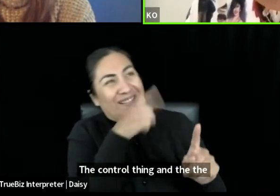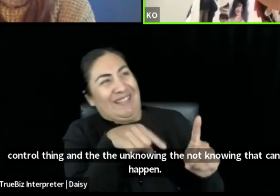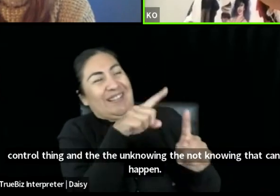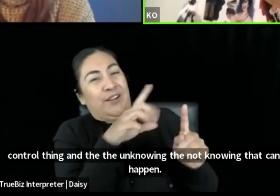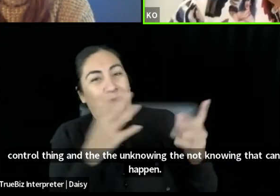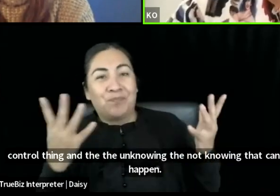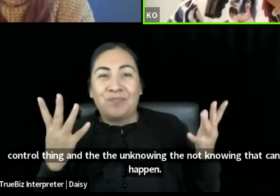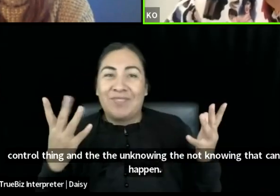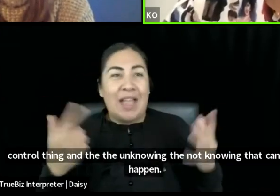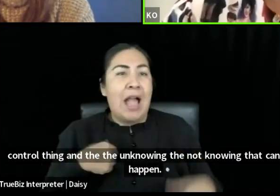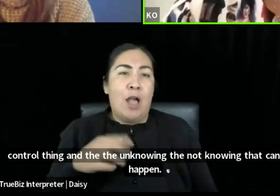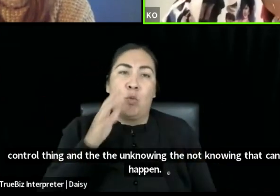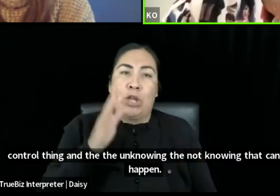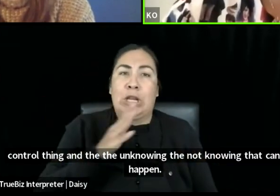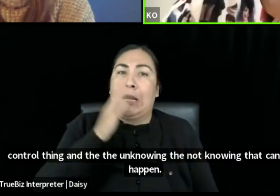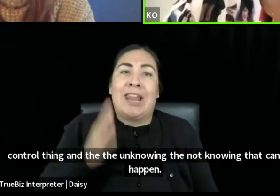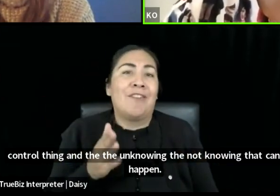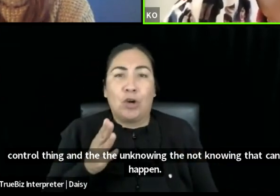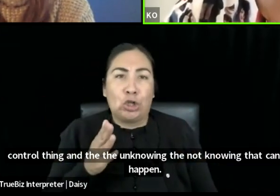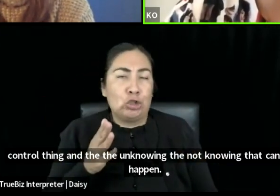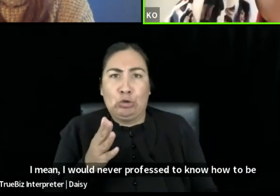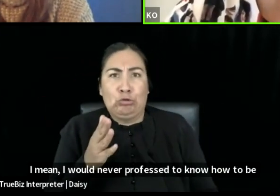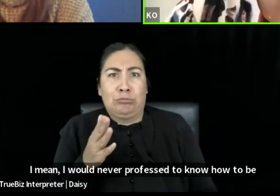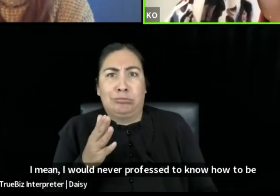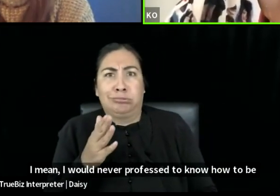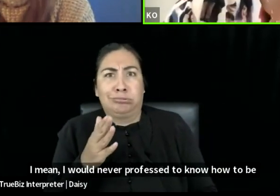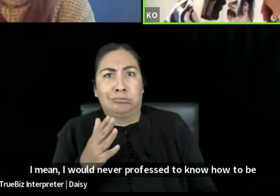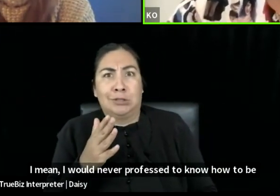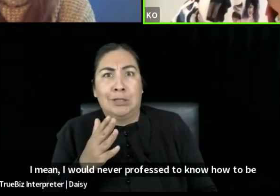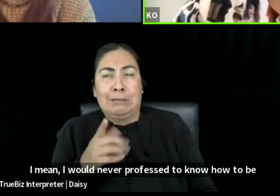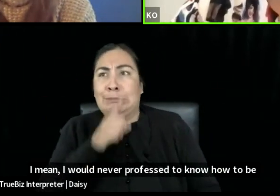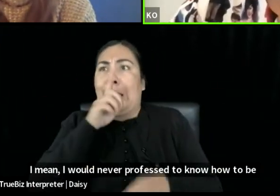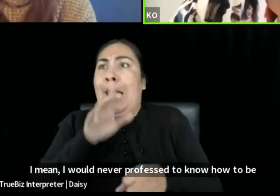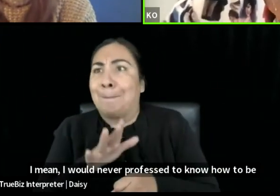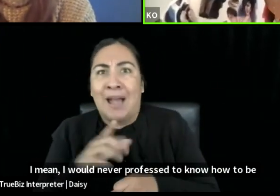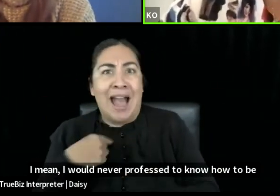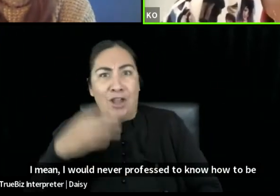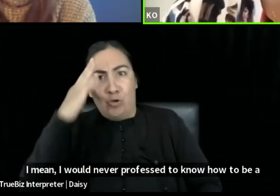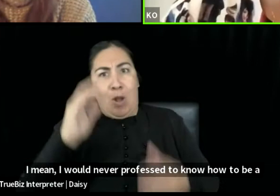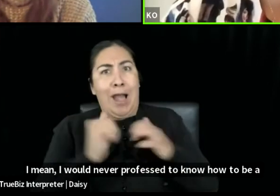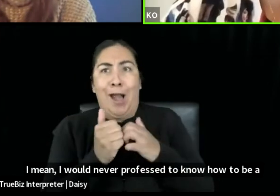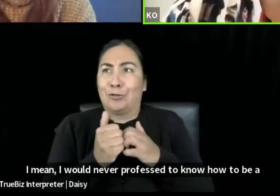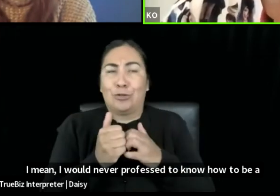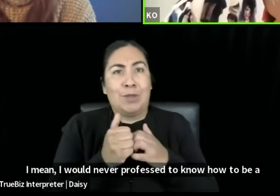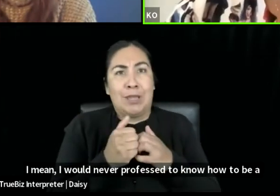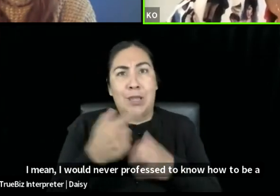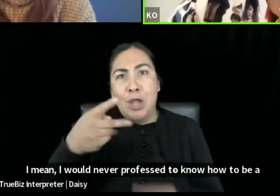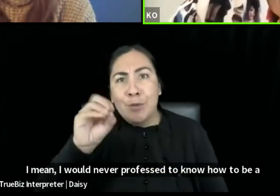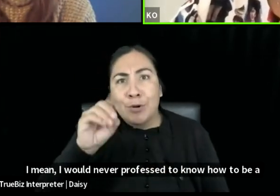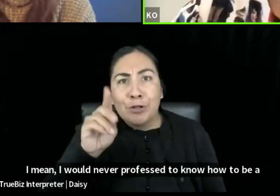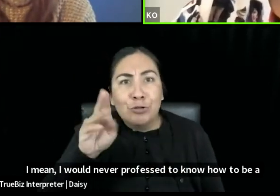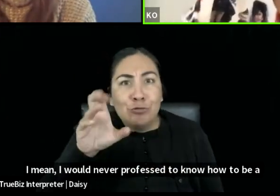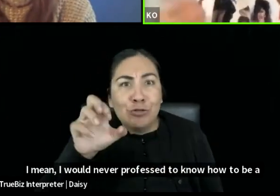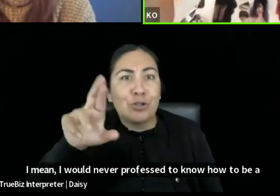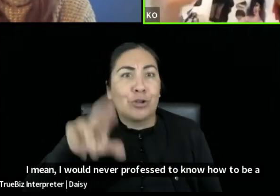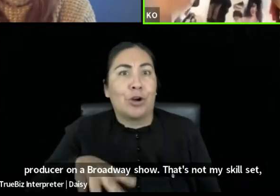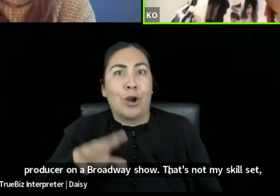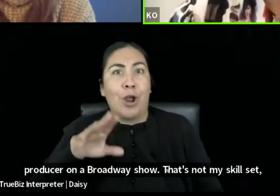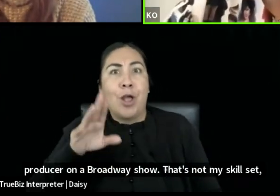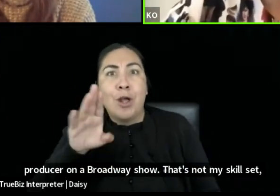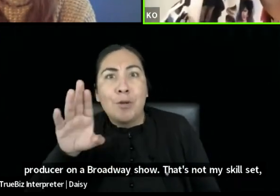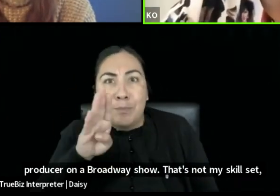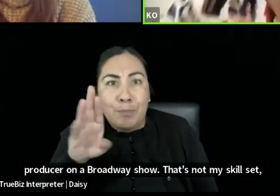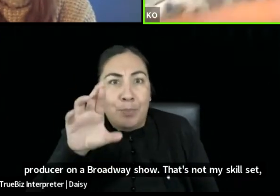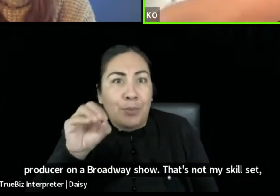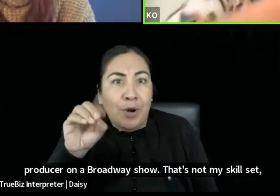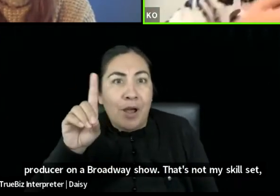I mean, I would never profess to know how to be a producer on a Broadway show. That's not my skillset and that's not my wheelhouse, but I got the other